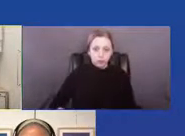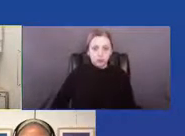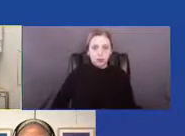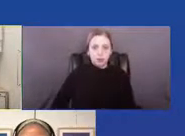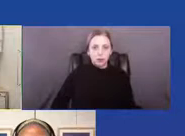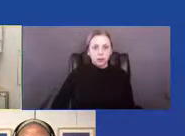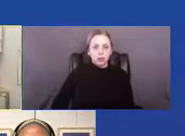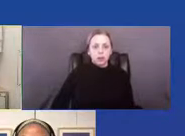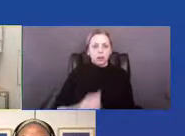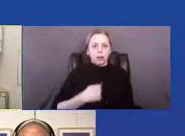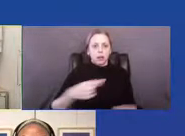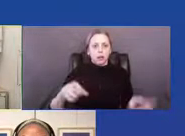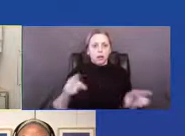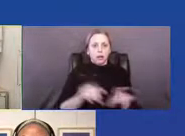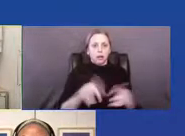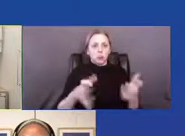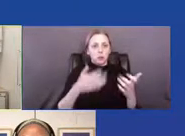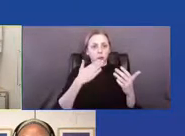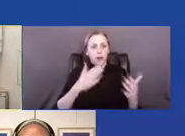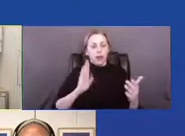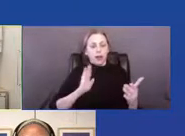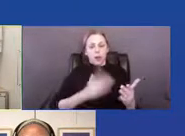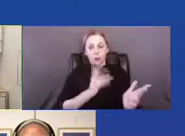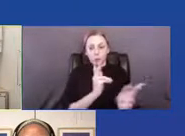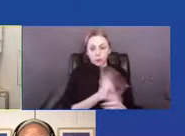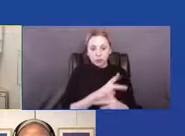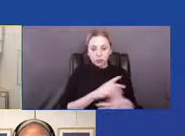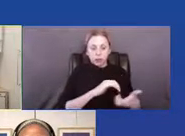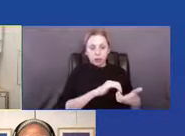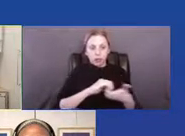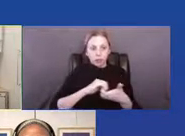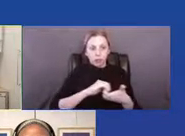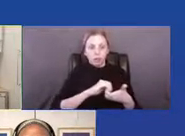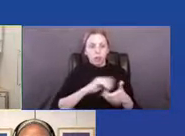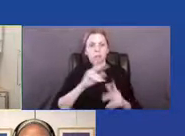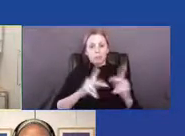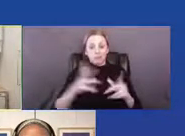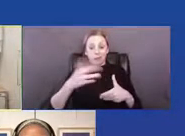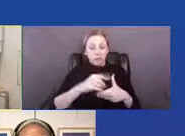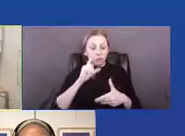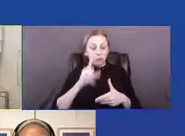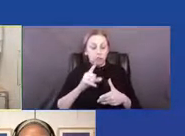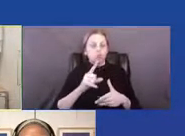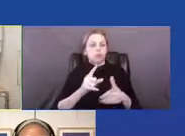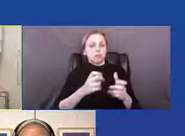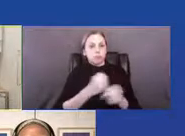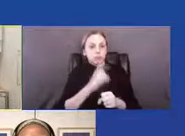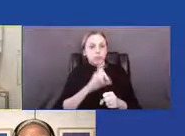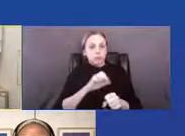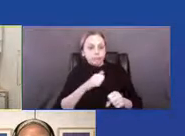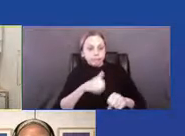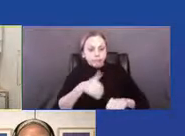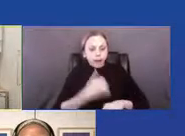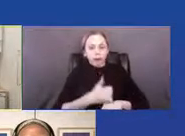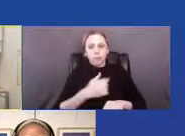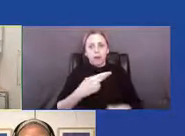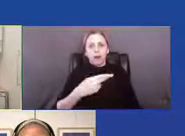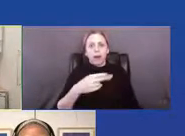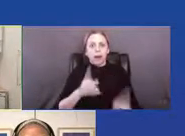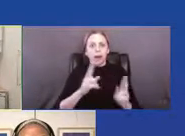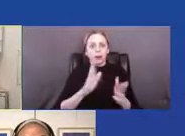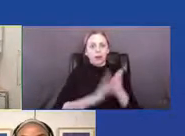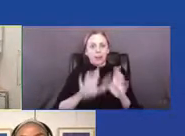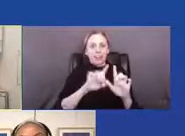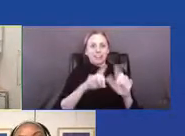I'd also like to thank our production collaborators for bringing the symposium to life, including Full Out Creative, Hunter College Dance